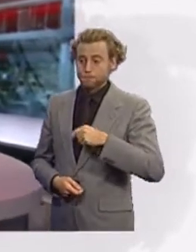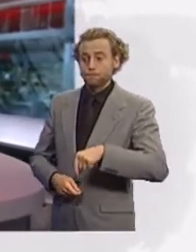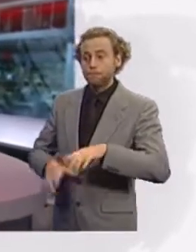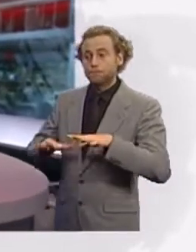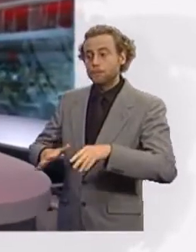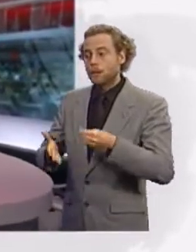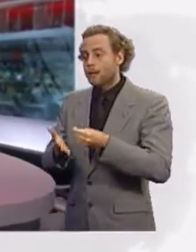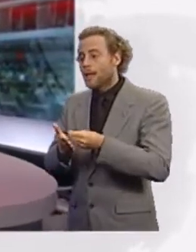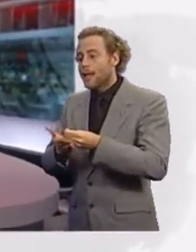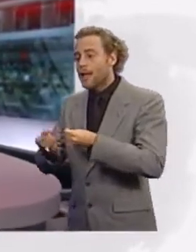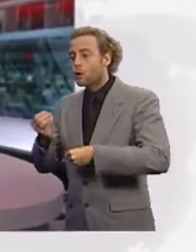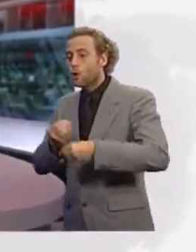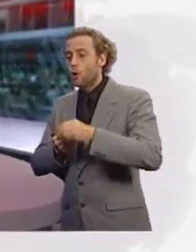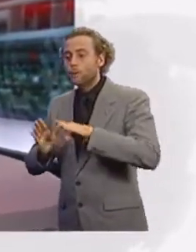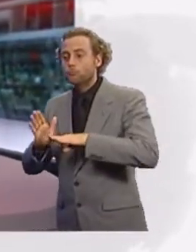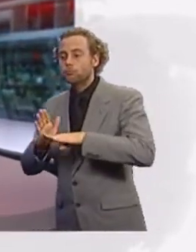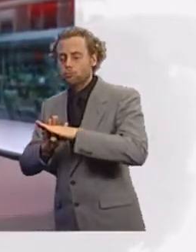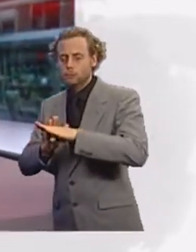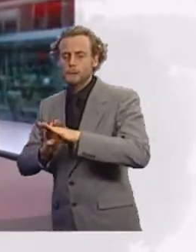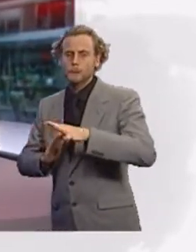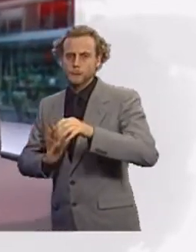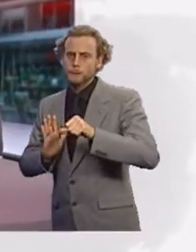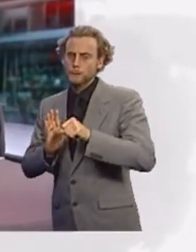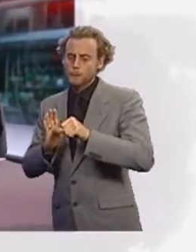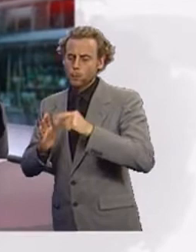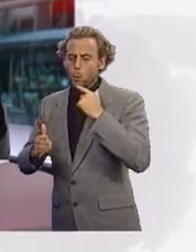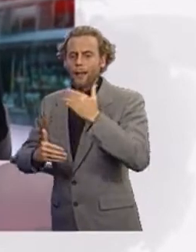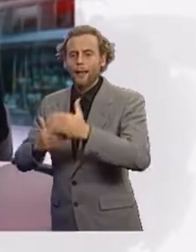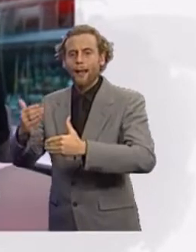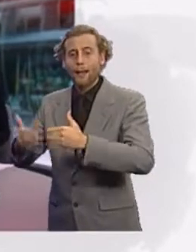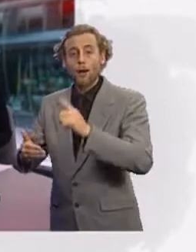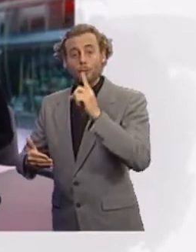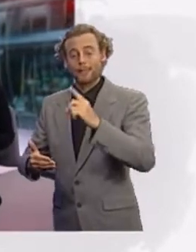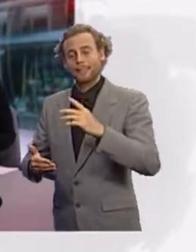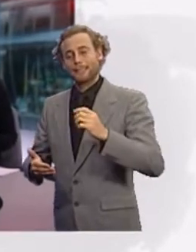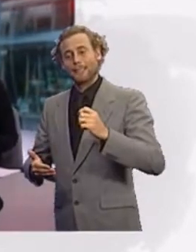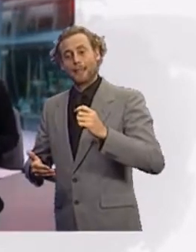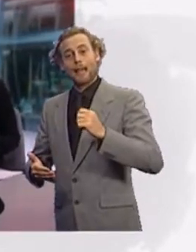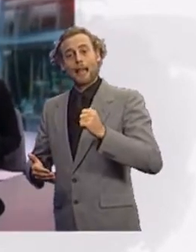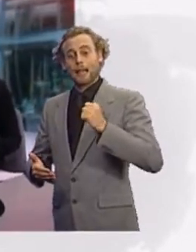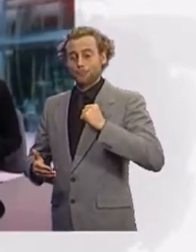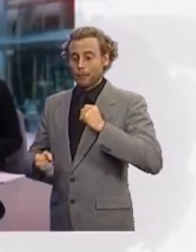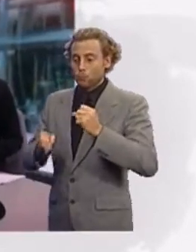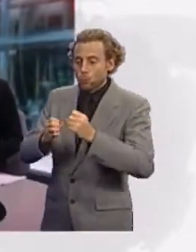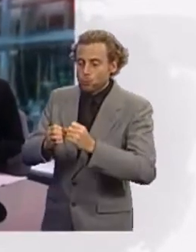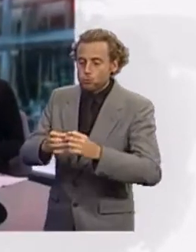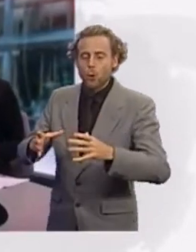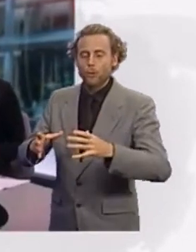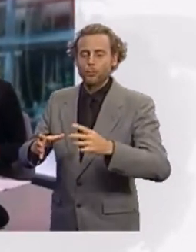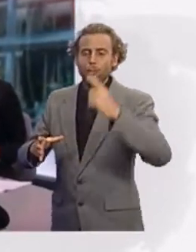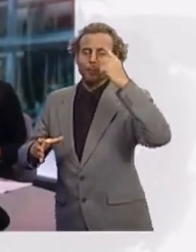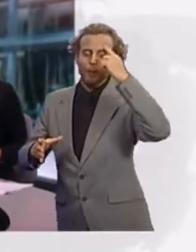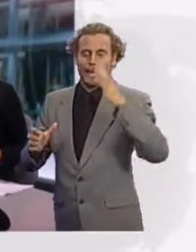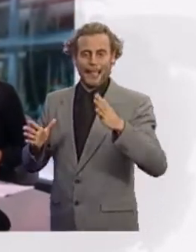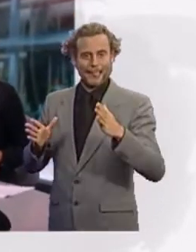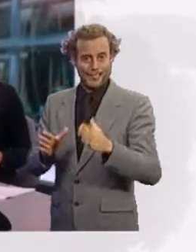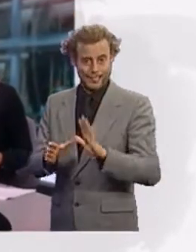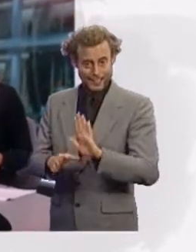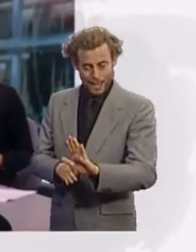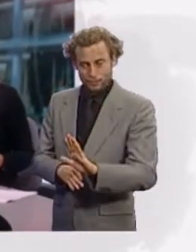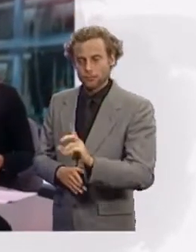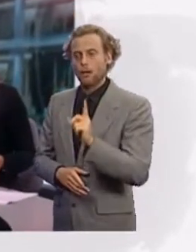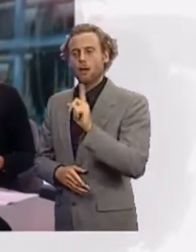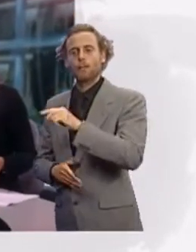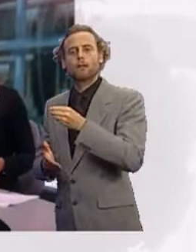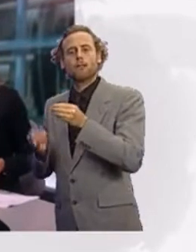slower than expected growth and higher than expected inflation. Mervyn King says the rise in VAT to 20%, which is due in